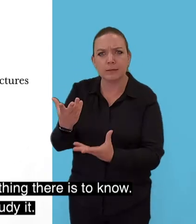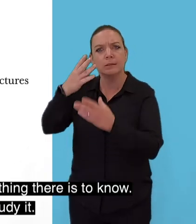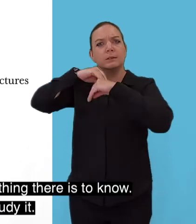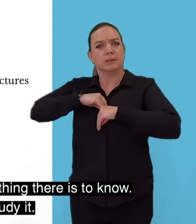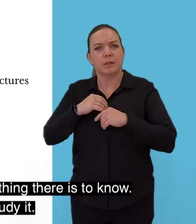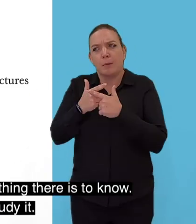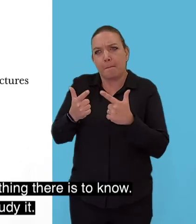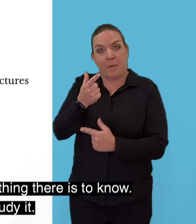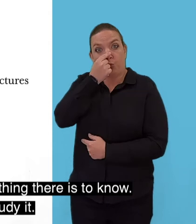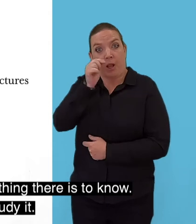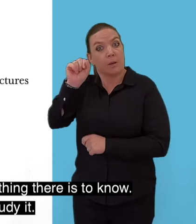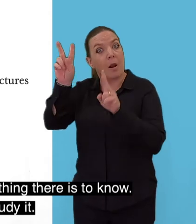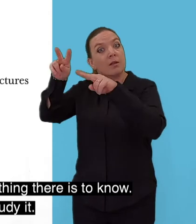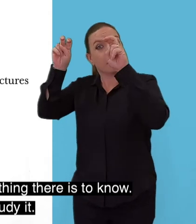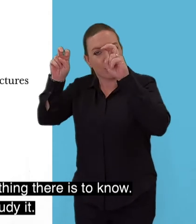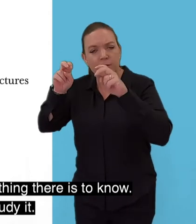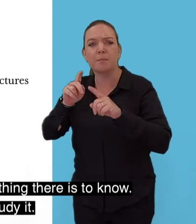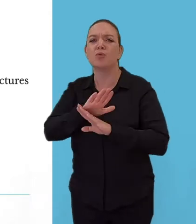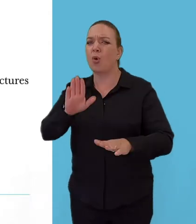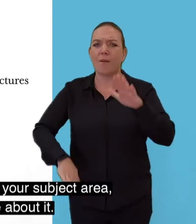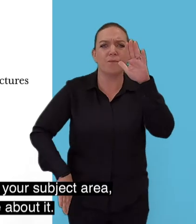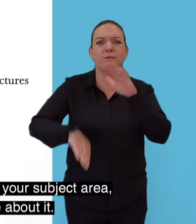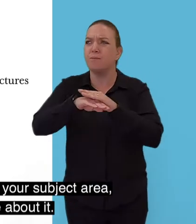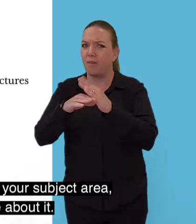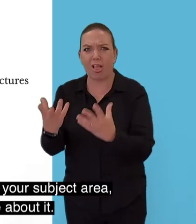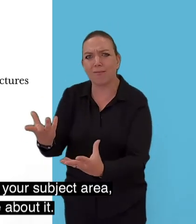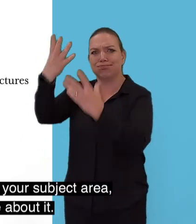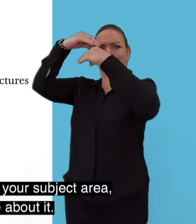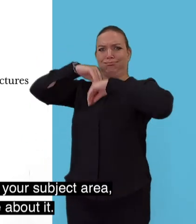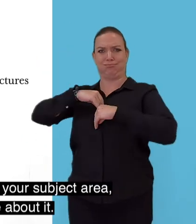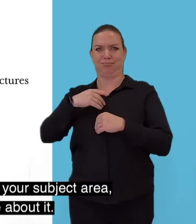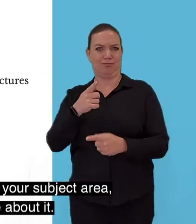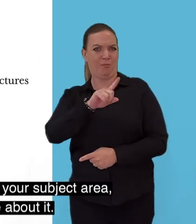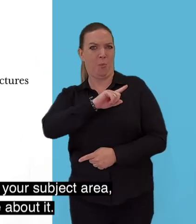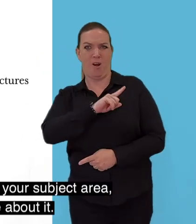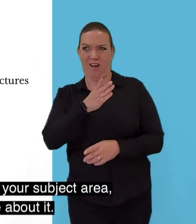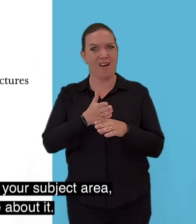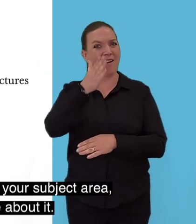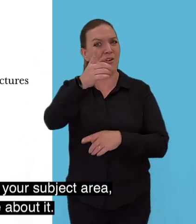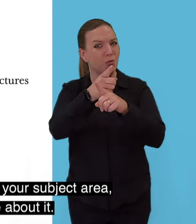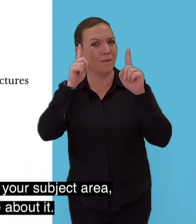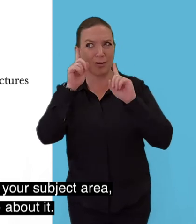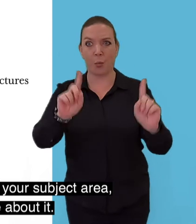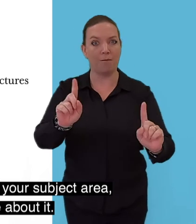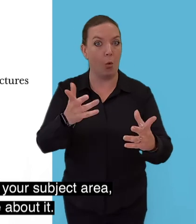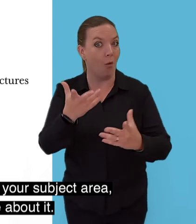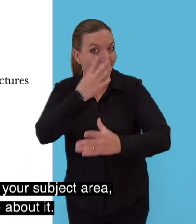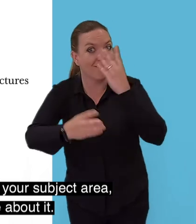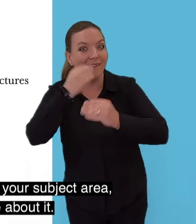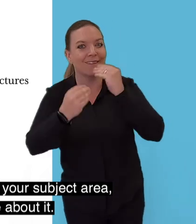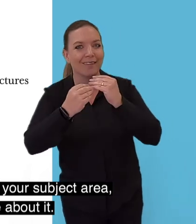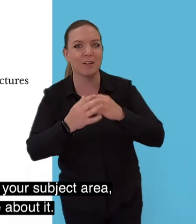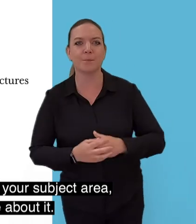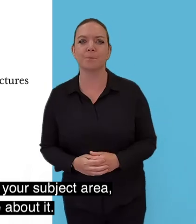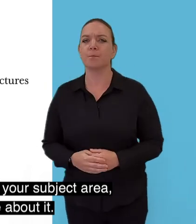everything there is to know as otherwise there'd be no need to study it. What they're looking for is a basic knowledge of your subject area